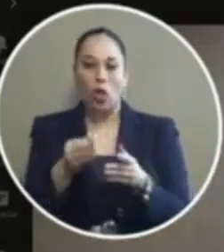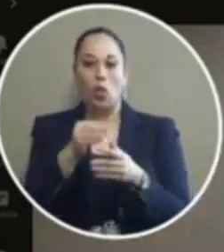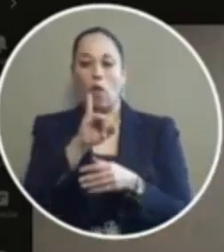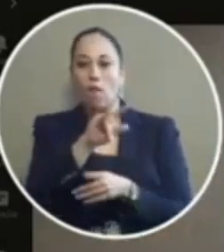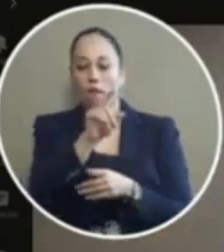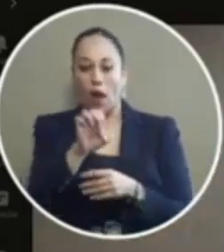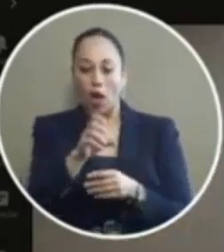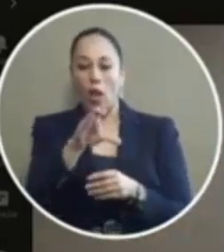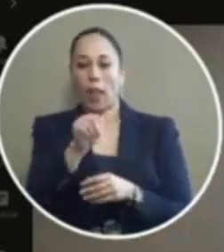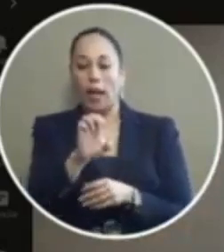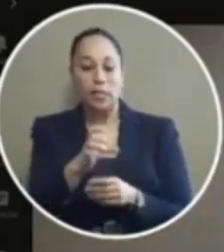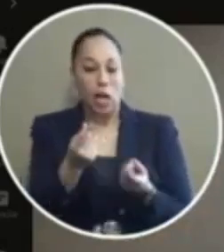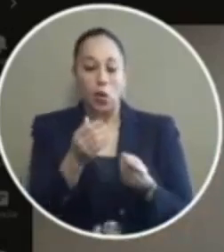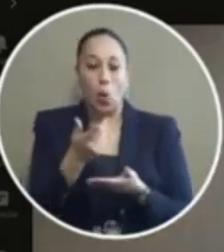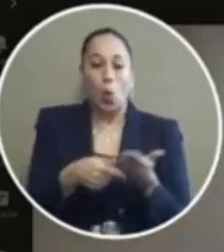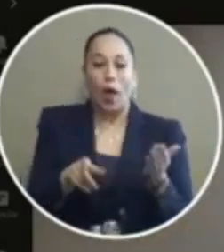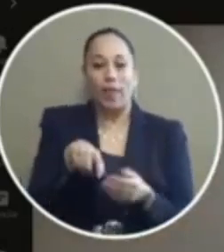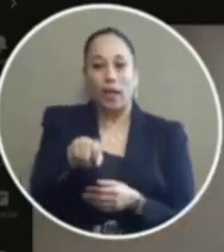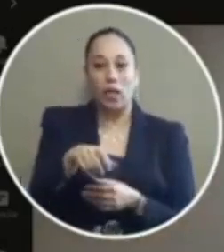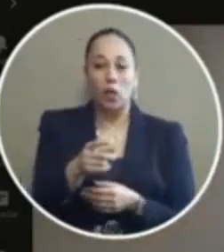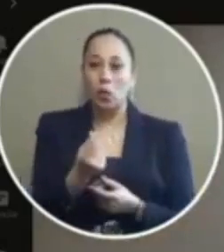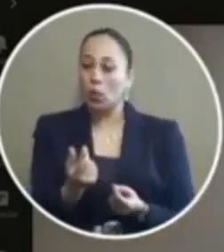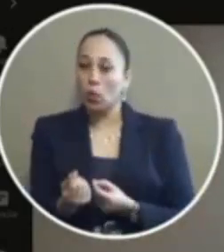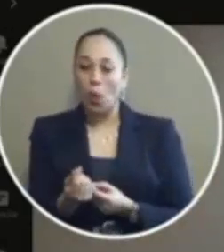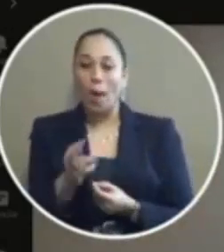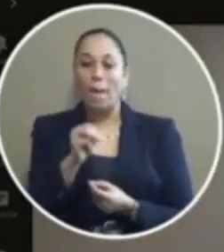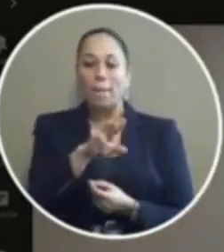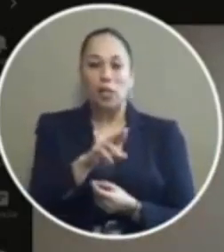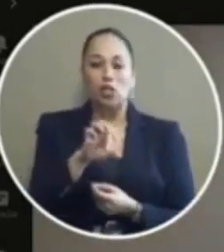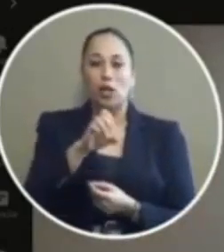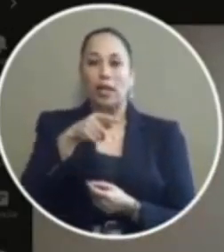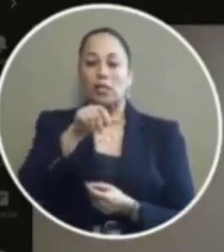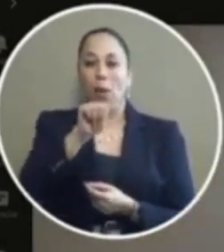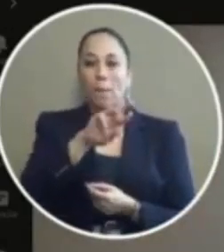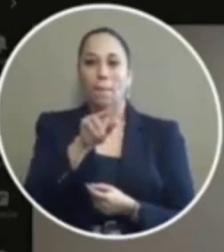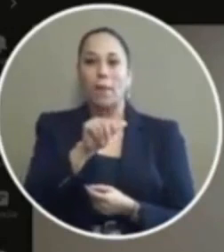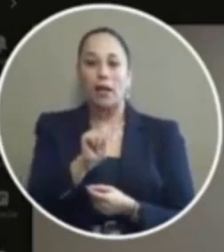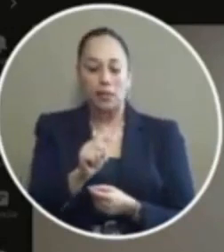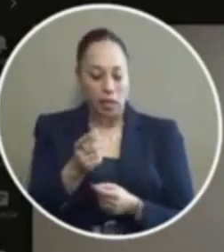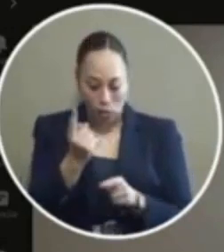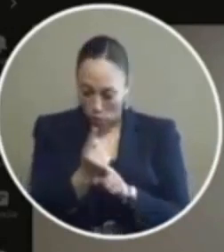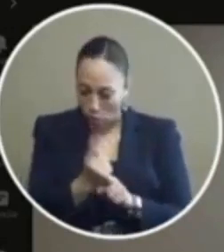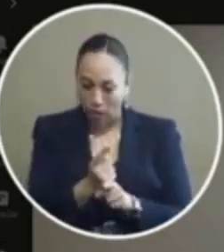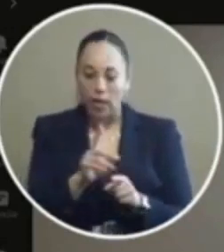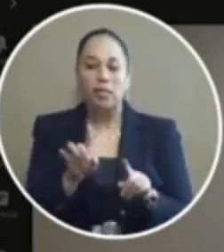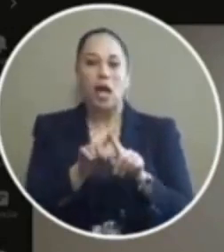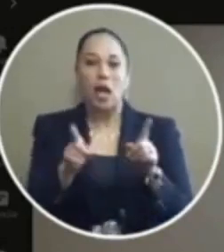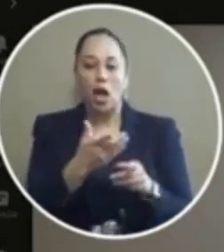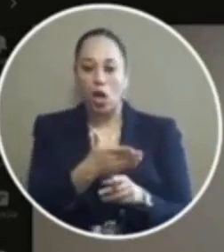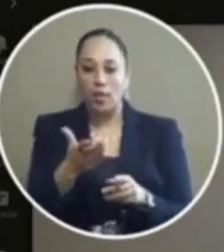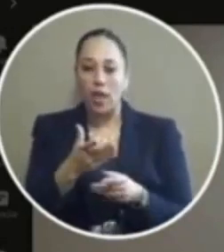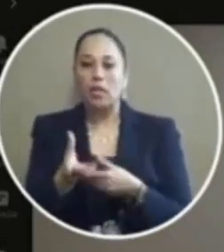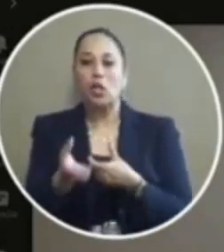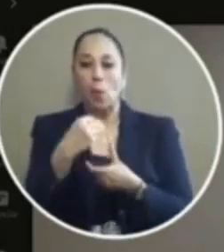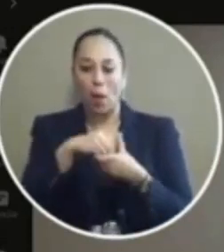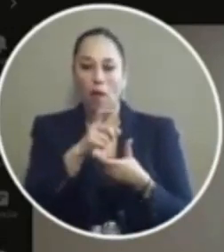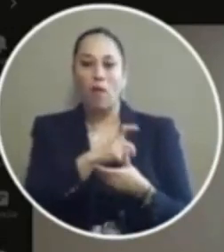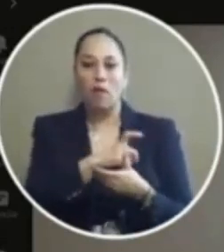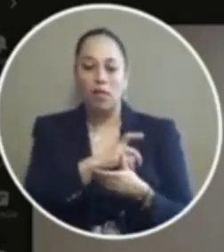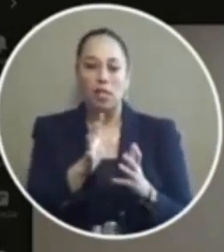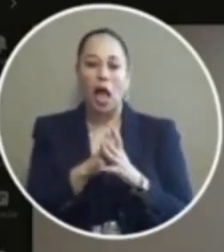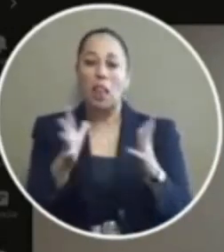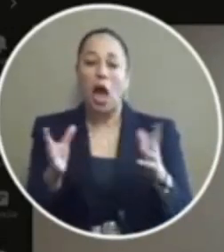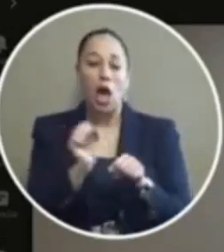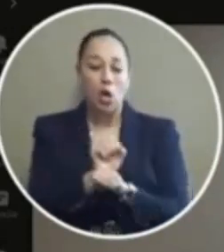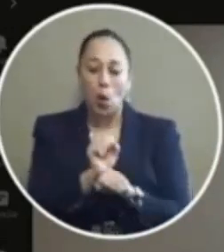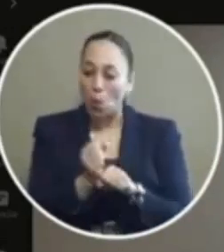case and do whatever they need to do uh mr esparza is correct that there are a lot of other things involved for the police department there's a lot of other work